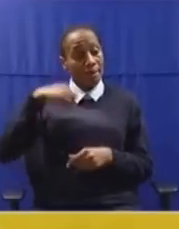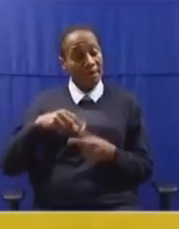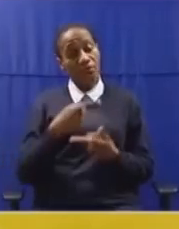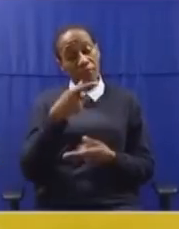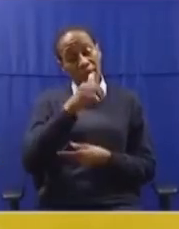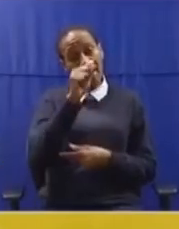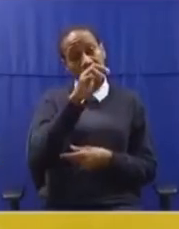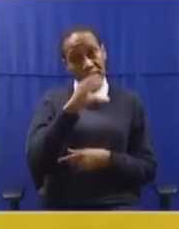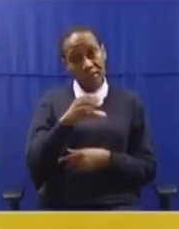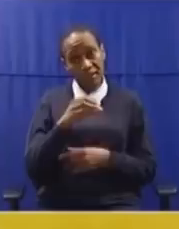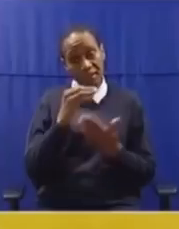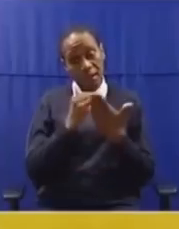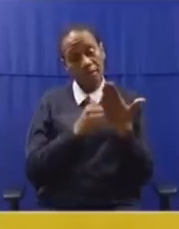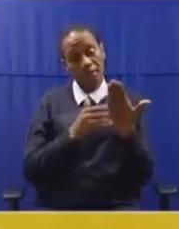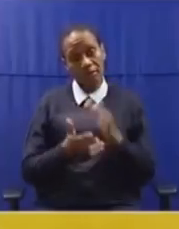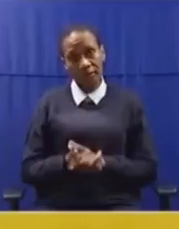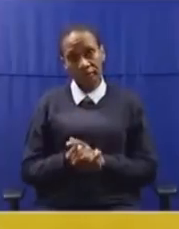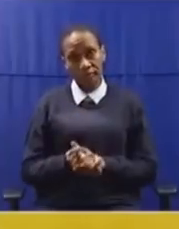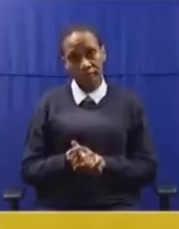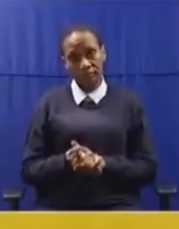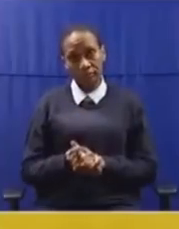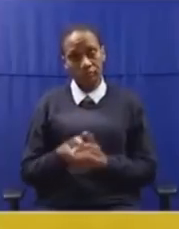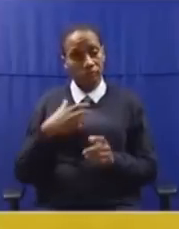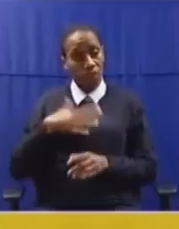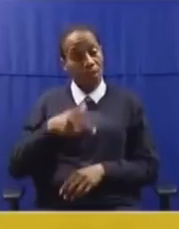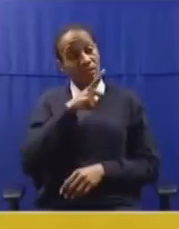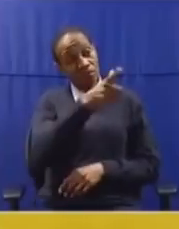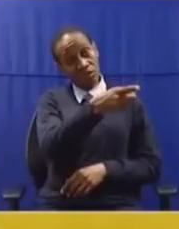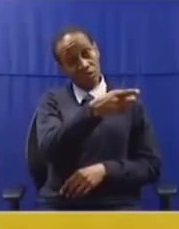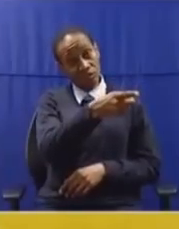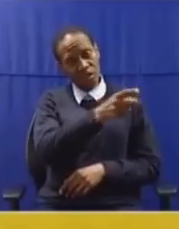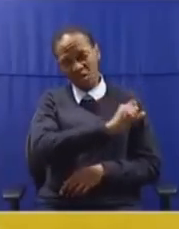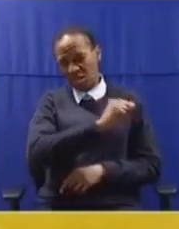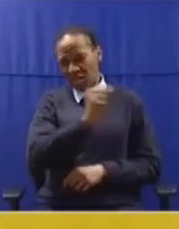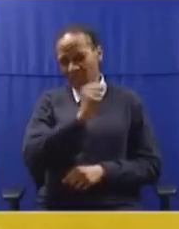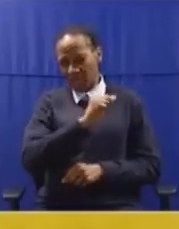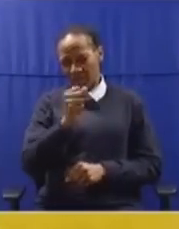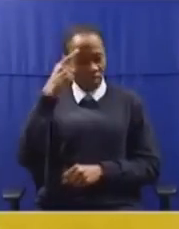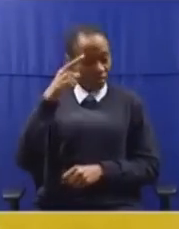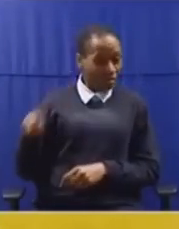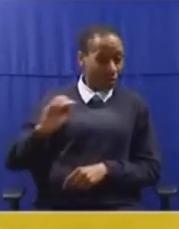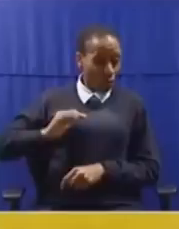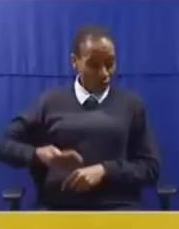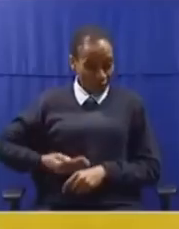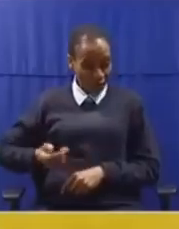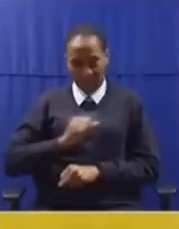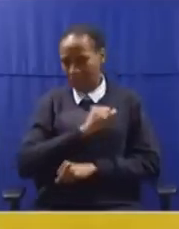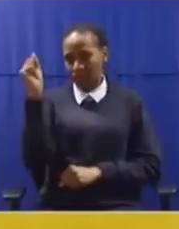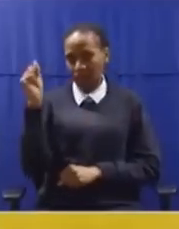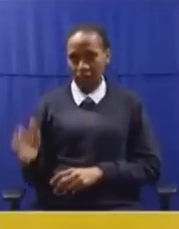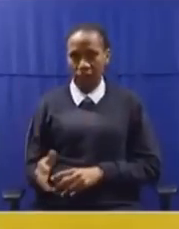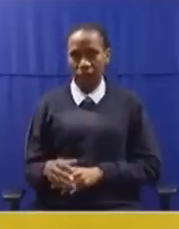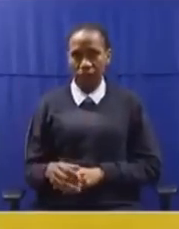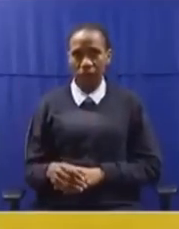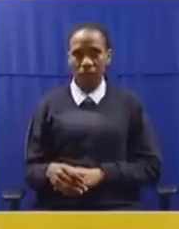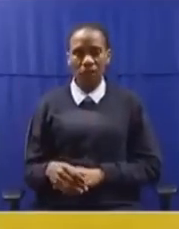-dominated speaking list. You must be told to your face that you must never undermine women and their agency. Nothing